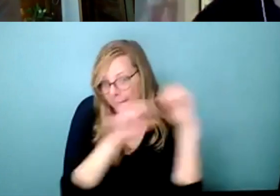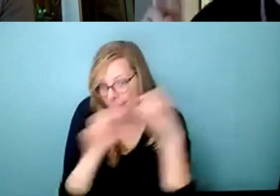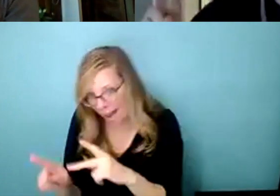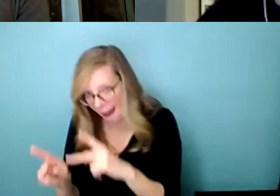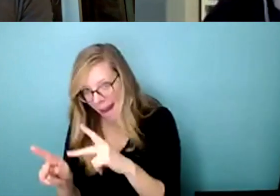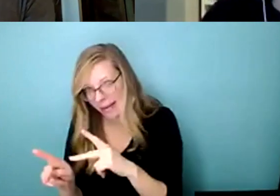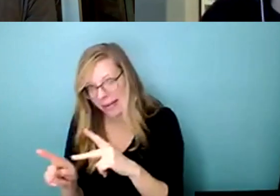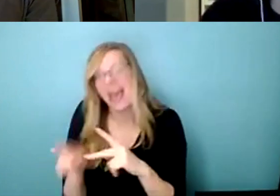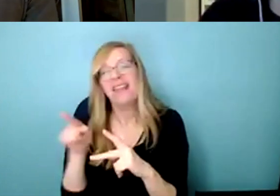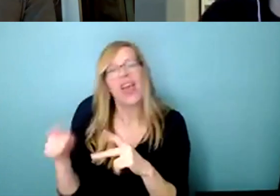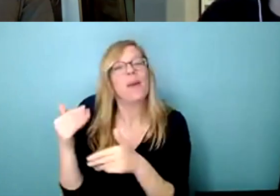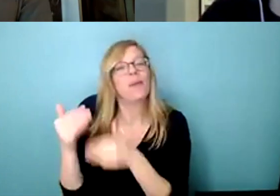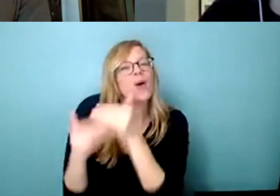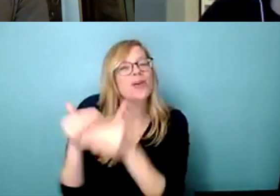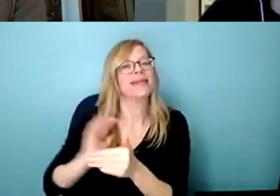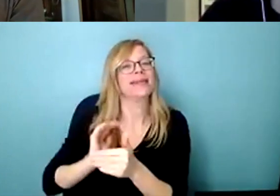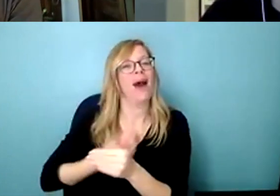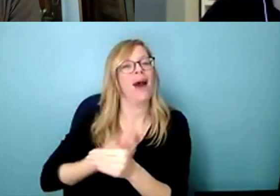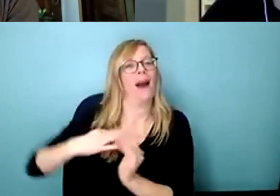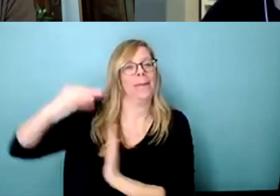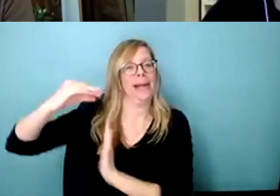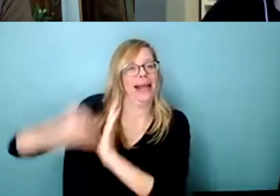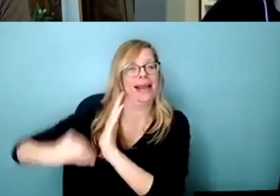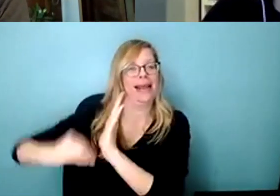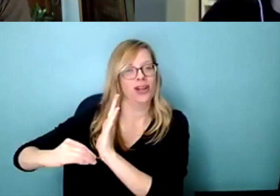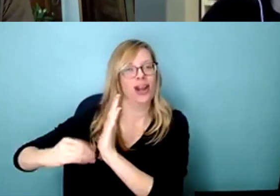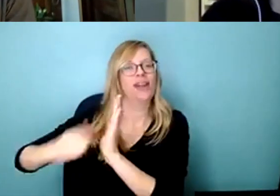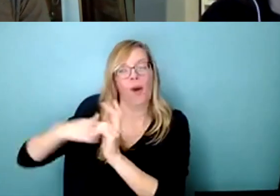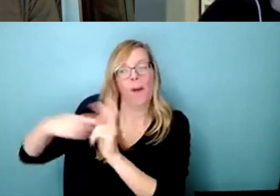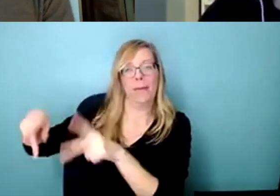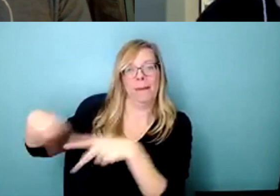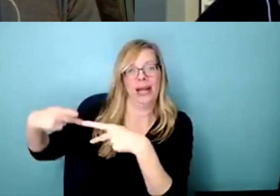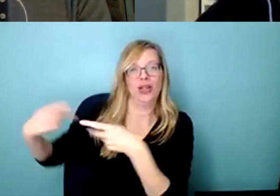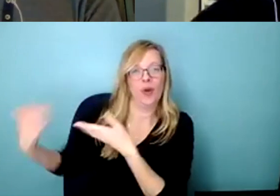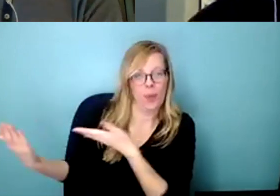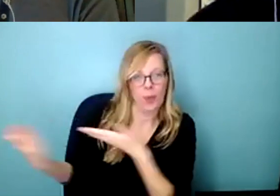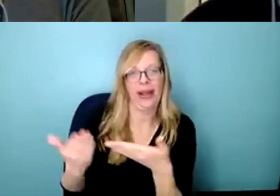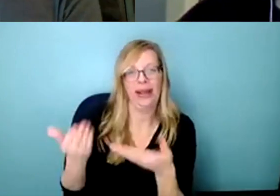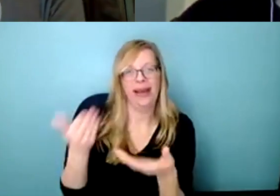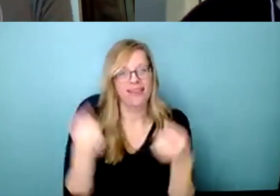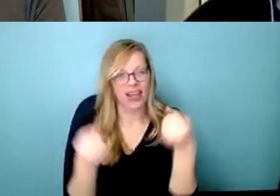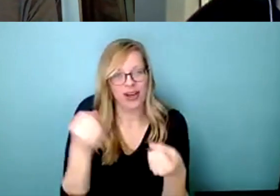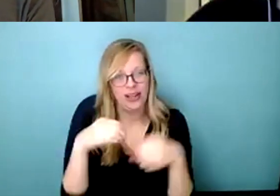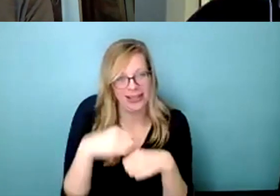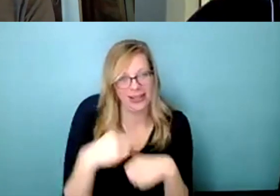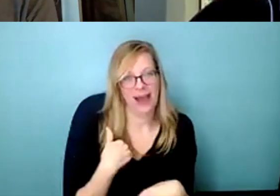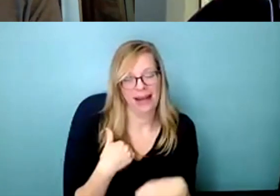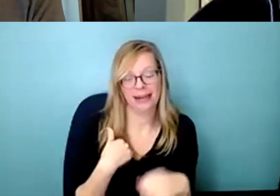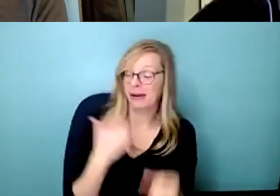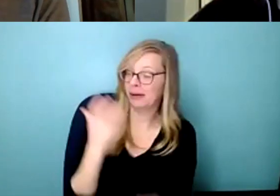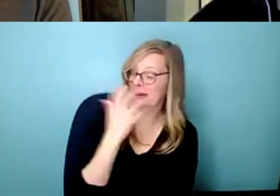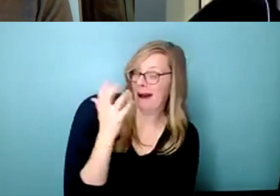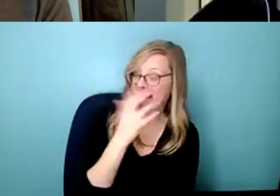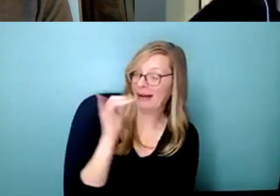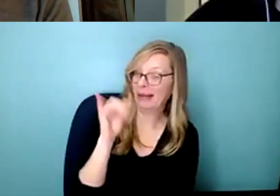application to move the vehicle from one country to the next wow wow that is uh frustrating